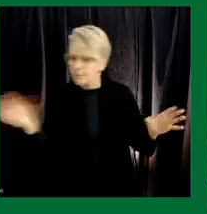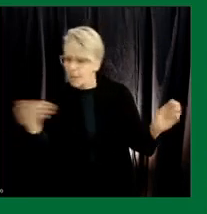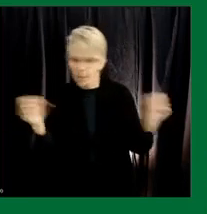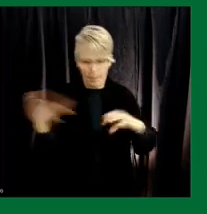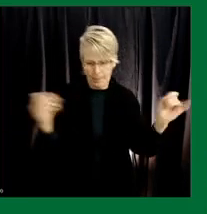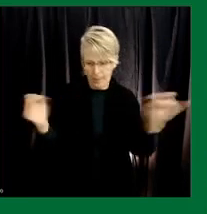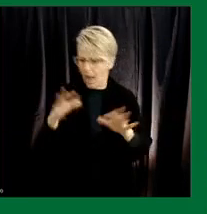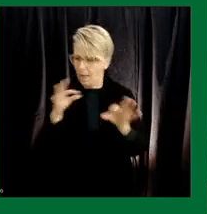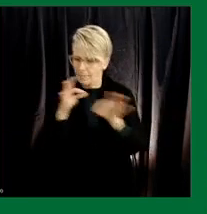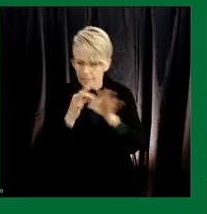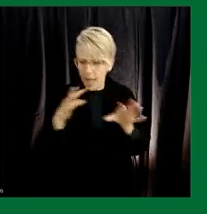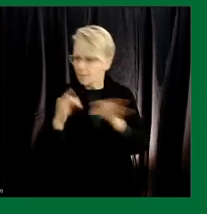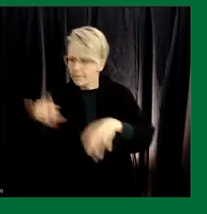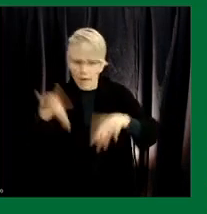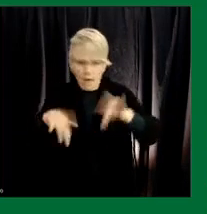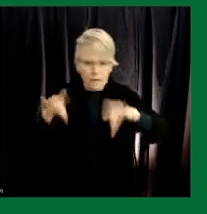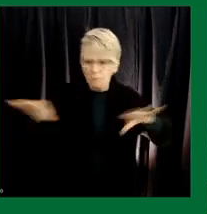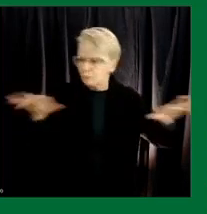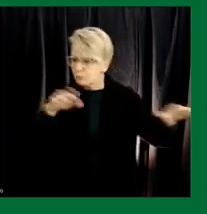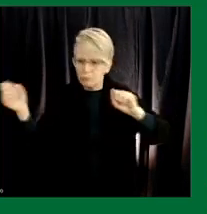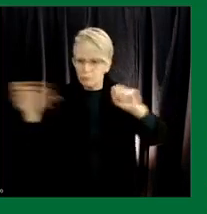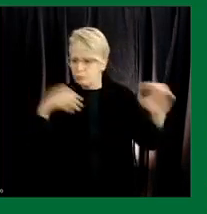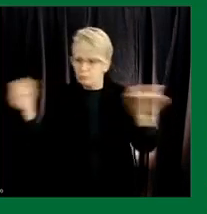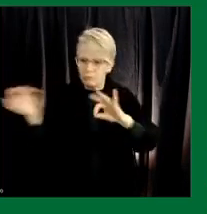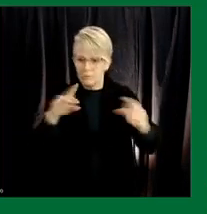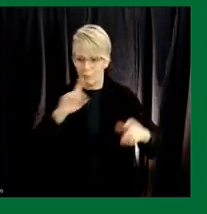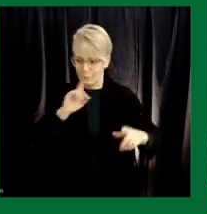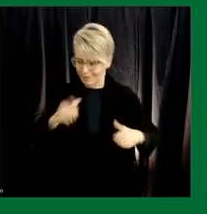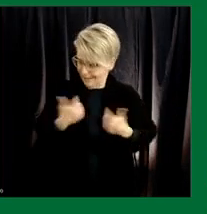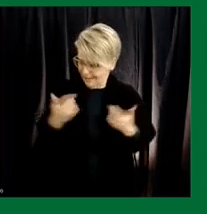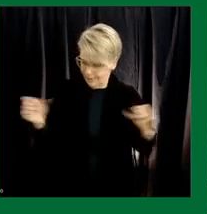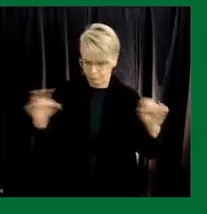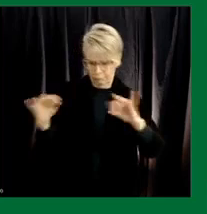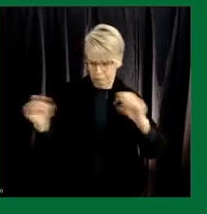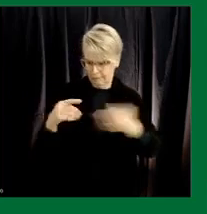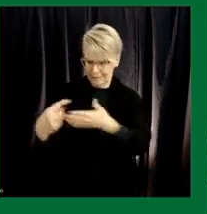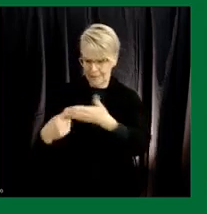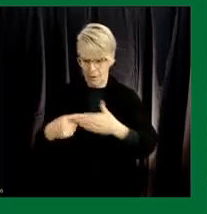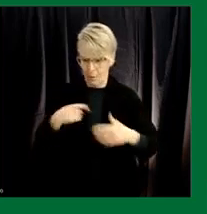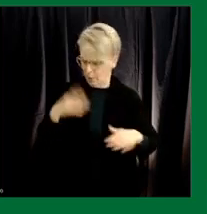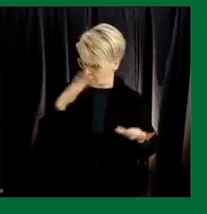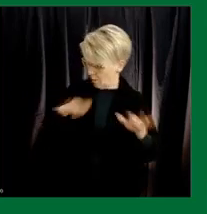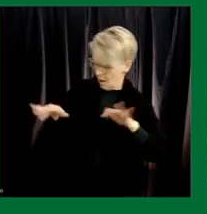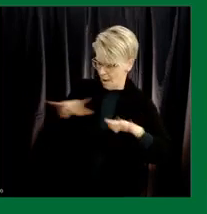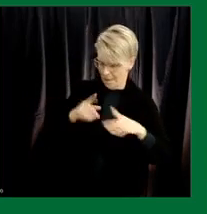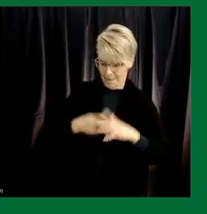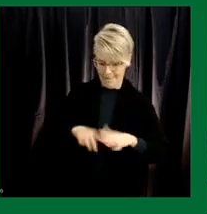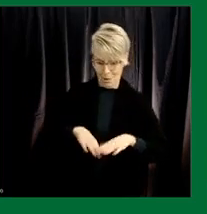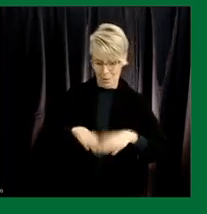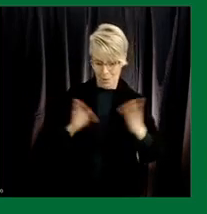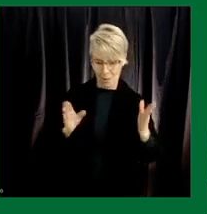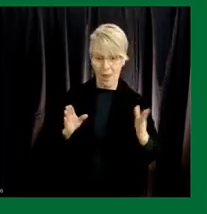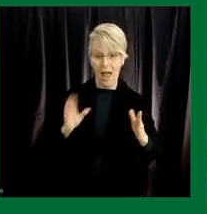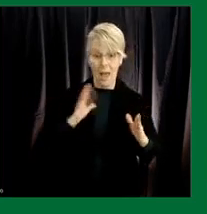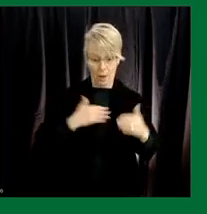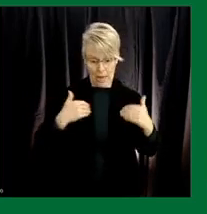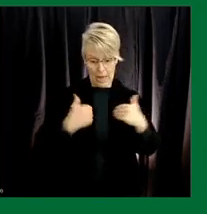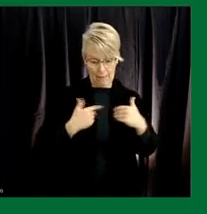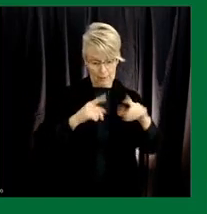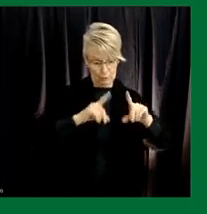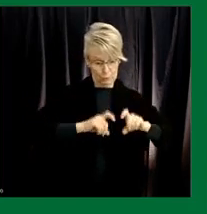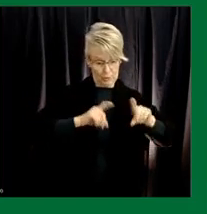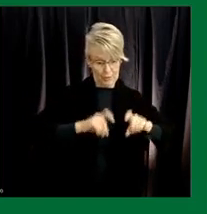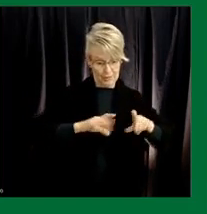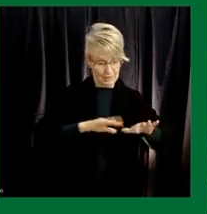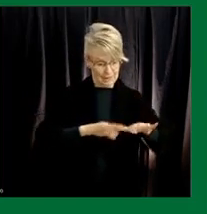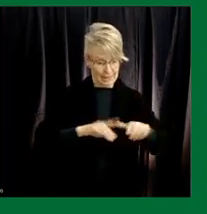results in in real life time and so we knew exactly that in the beginning our animal trials was one of the first in the